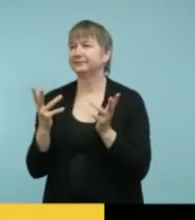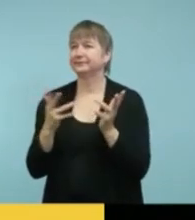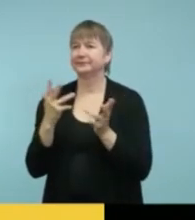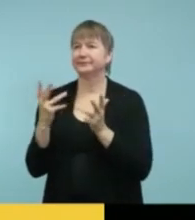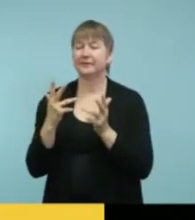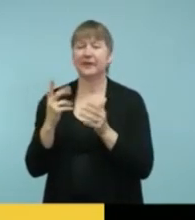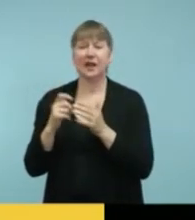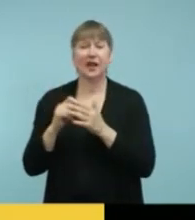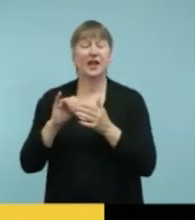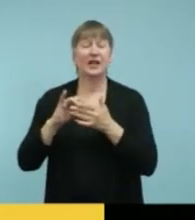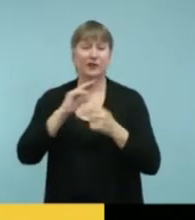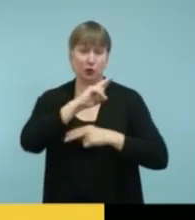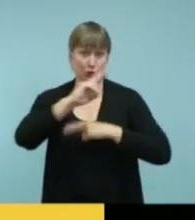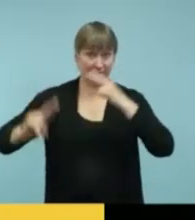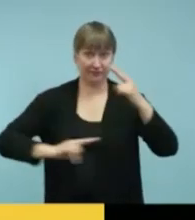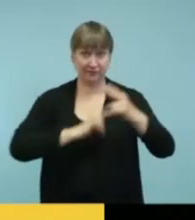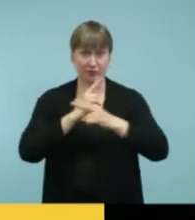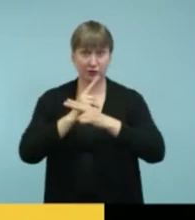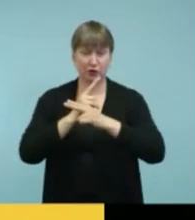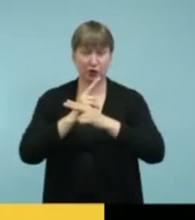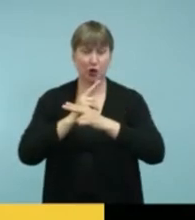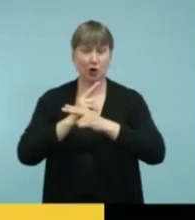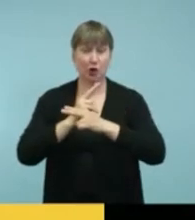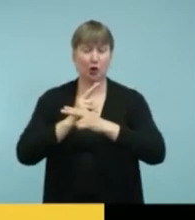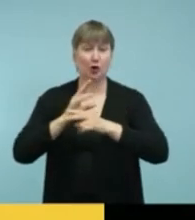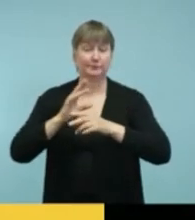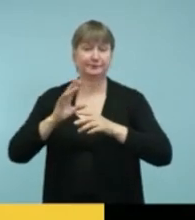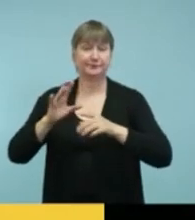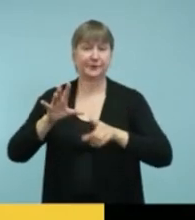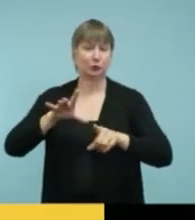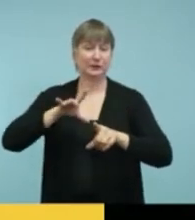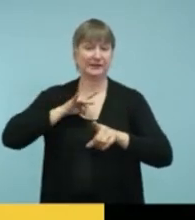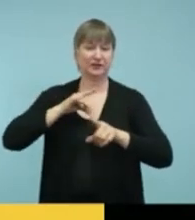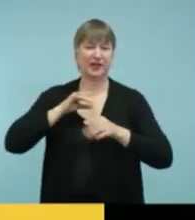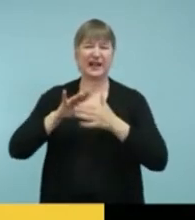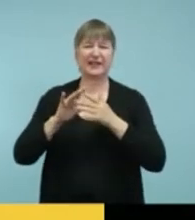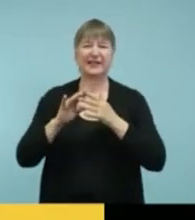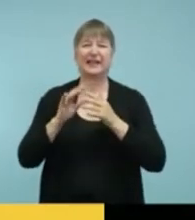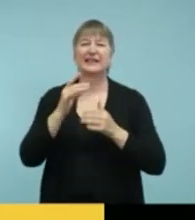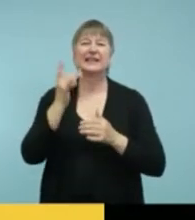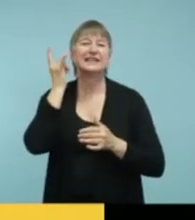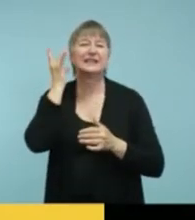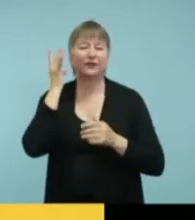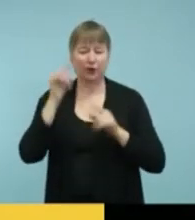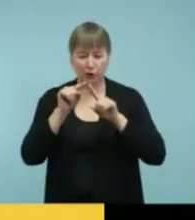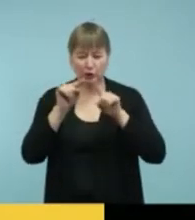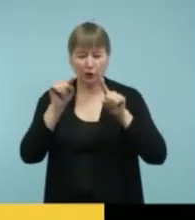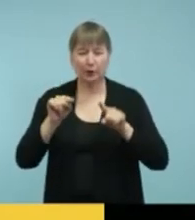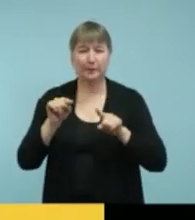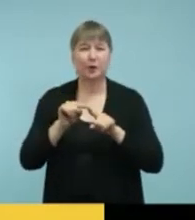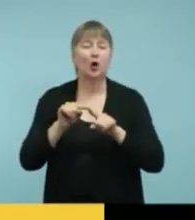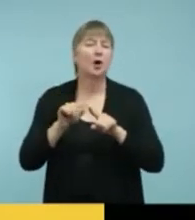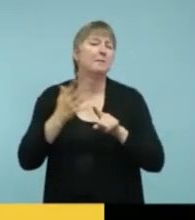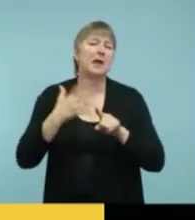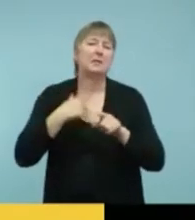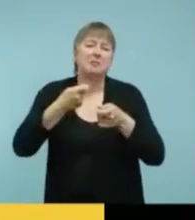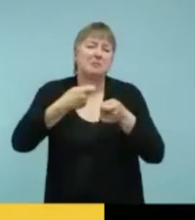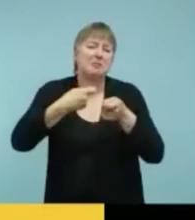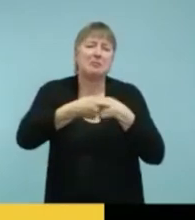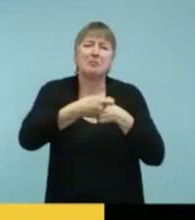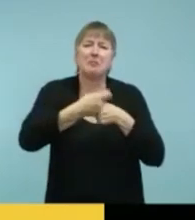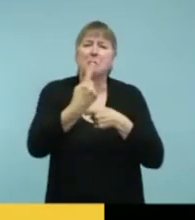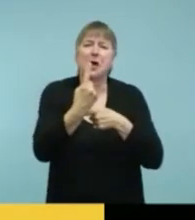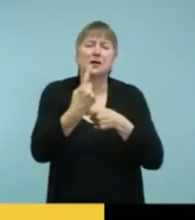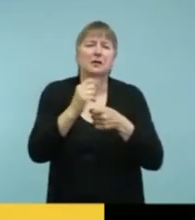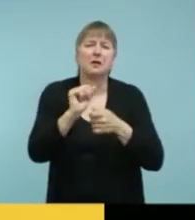universal receiver, which is like the little, the little silver cube, then they might just need to switch out one part, like the audio shoe